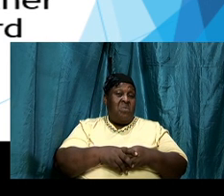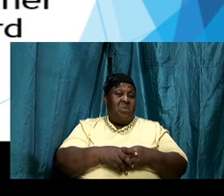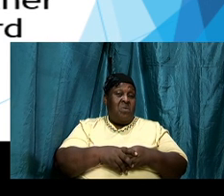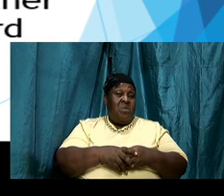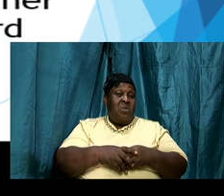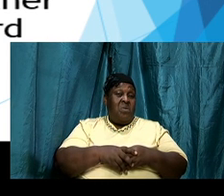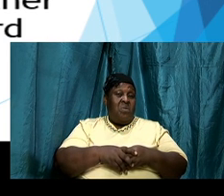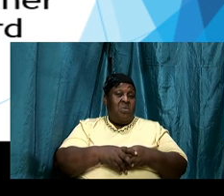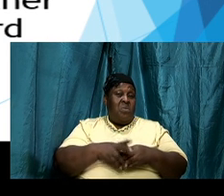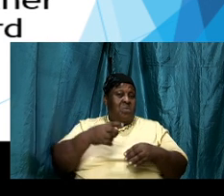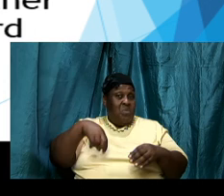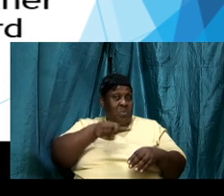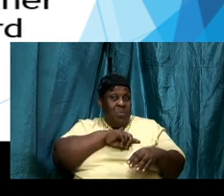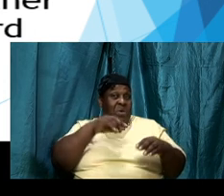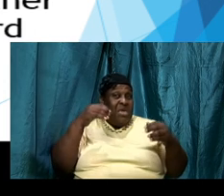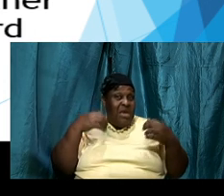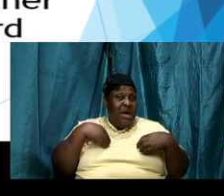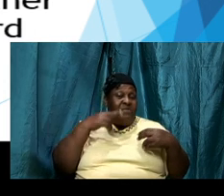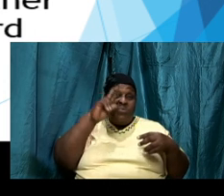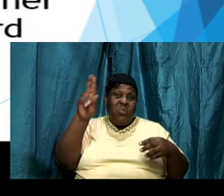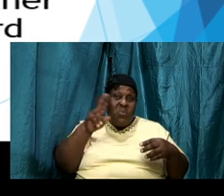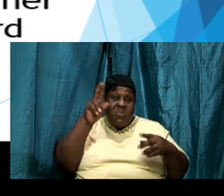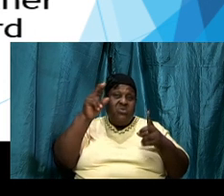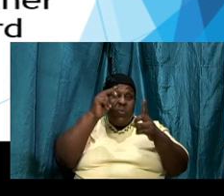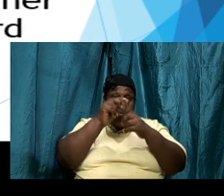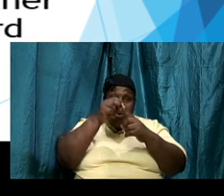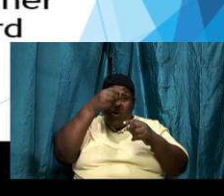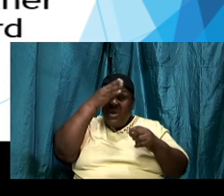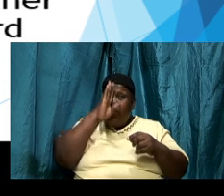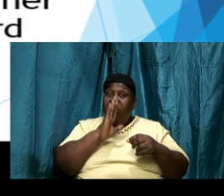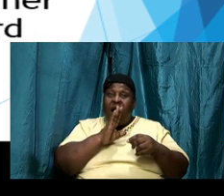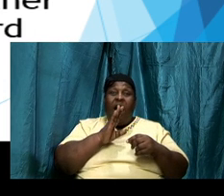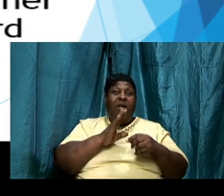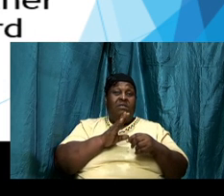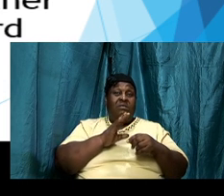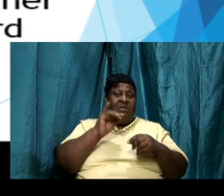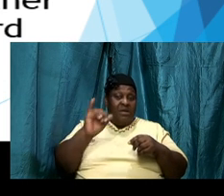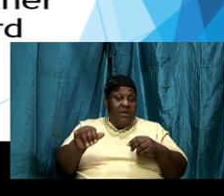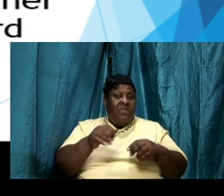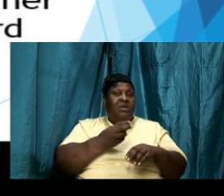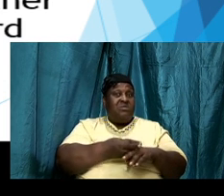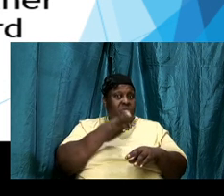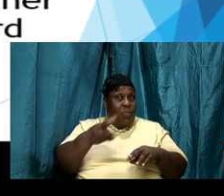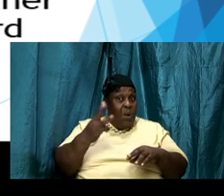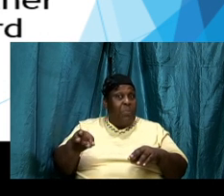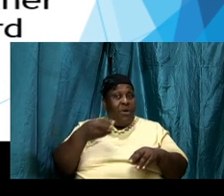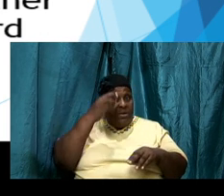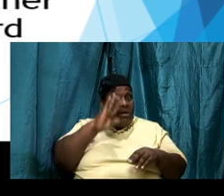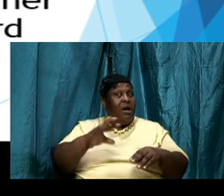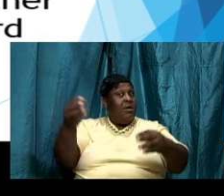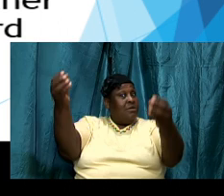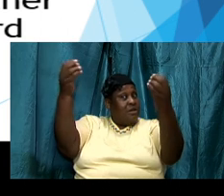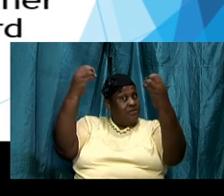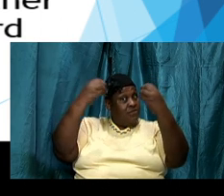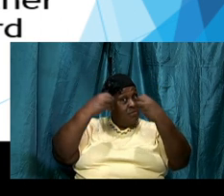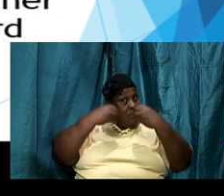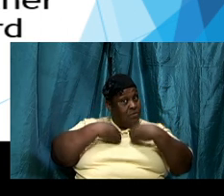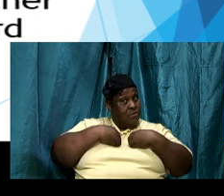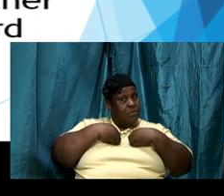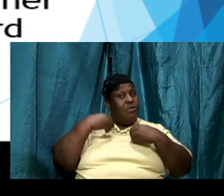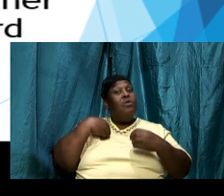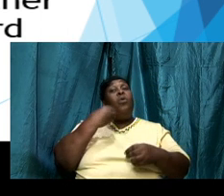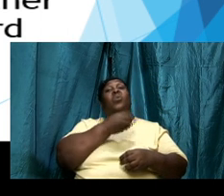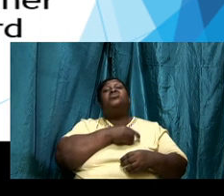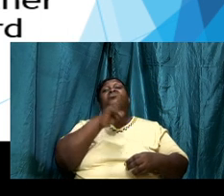enemy that you and I have so we have to use the word brothers and sisters ignoring